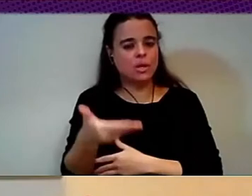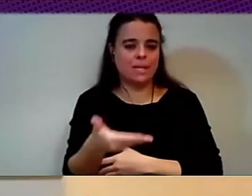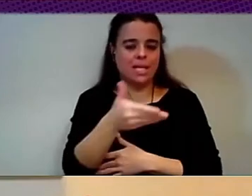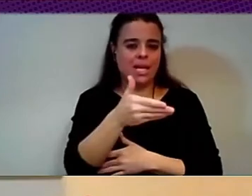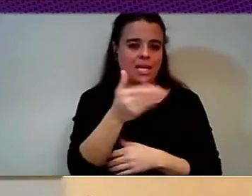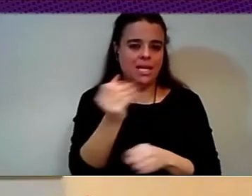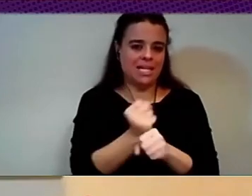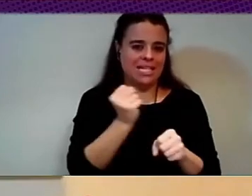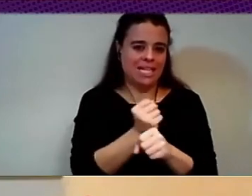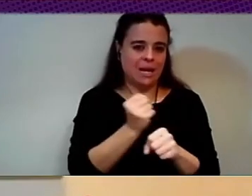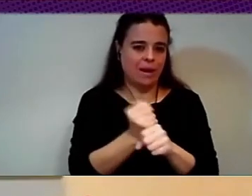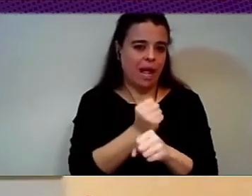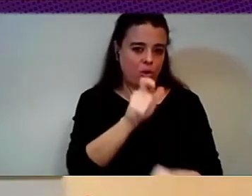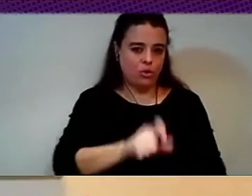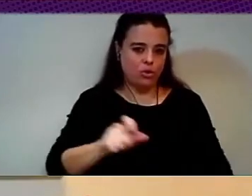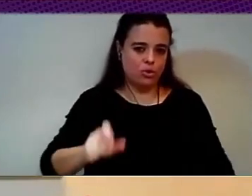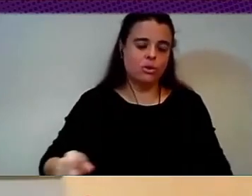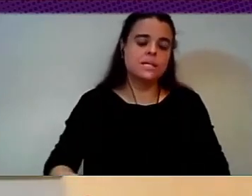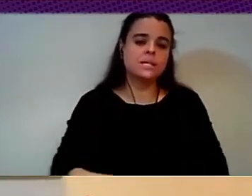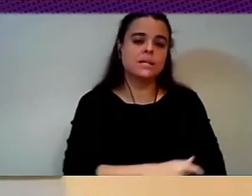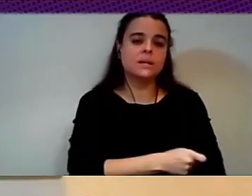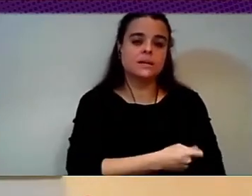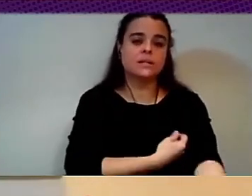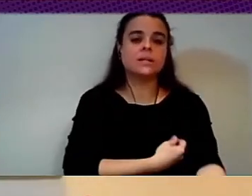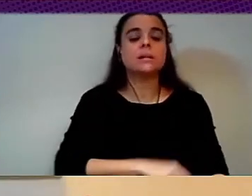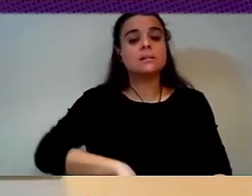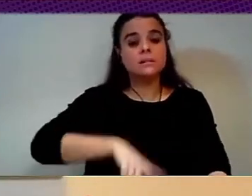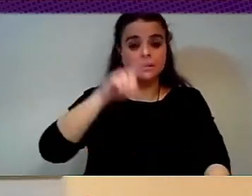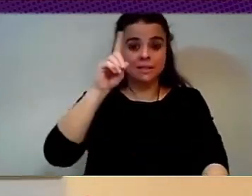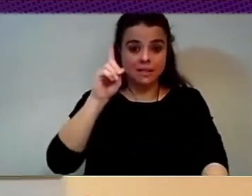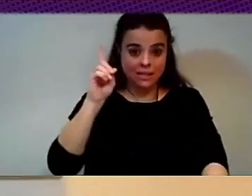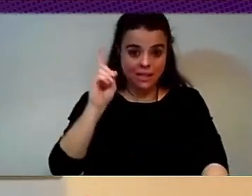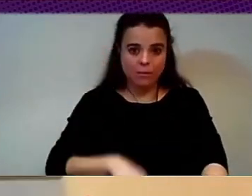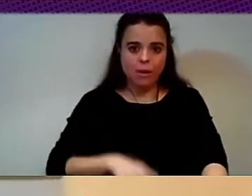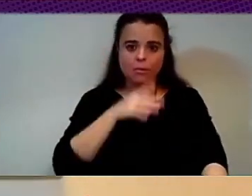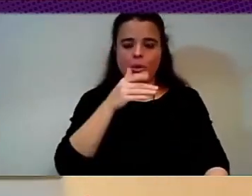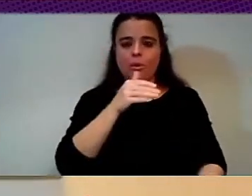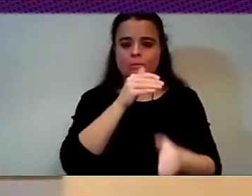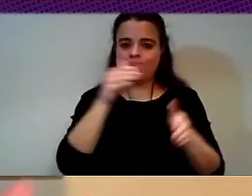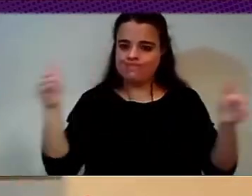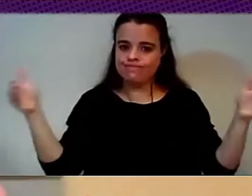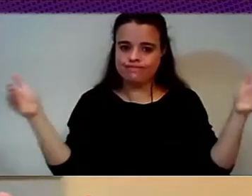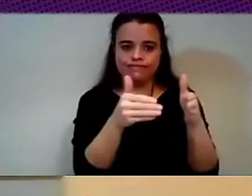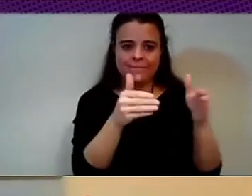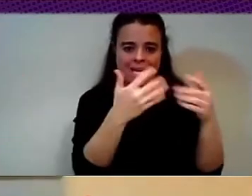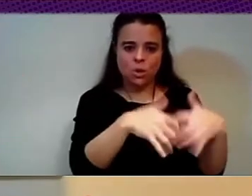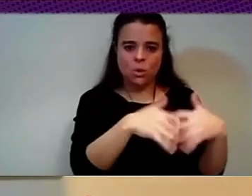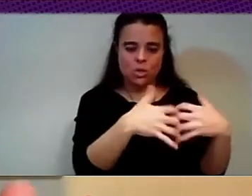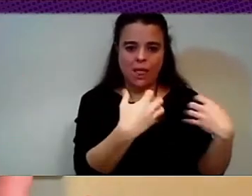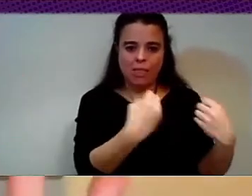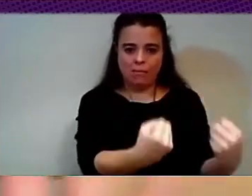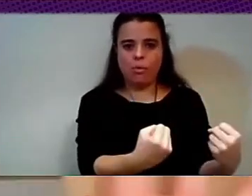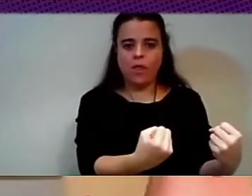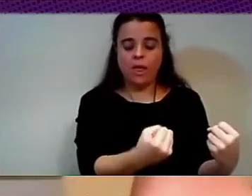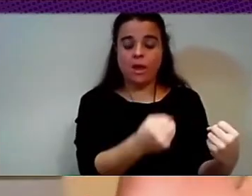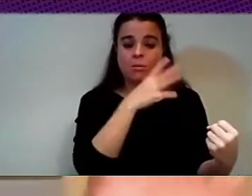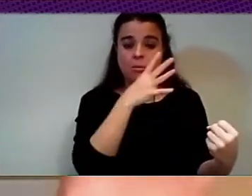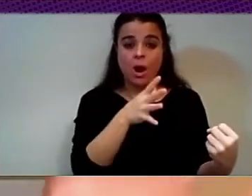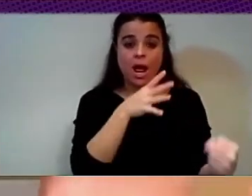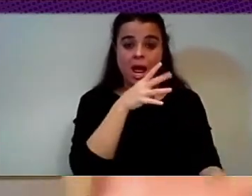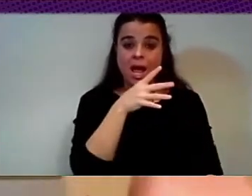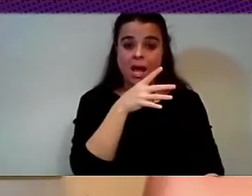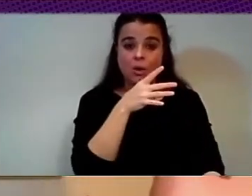industrial concentration of power. I mean, look, I was quite struck. mean, now today you have five companies owning